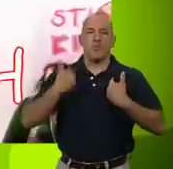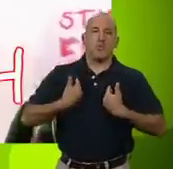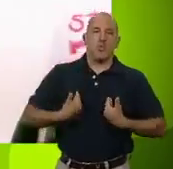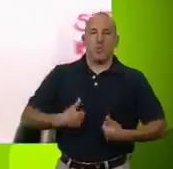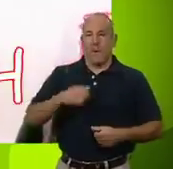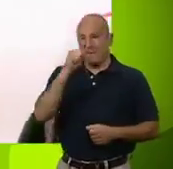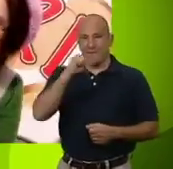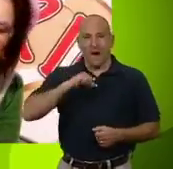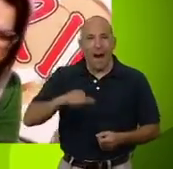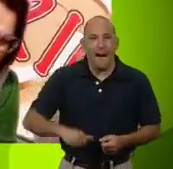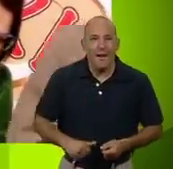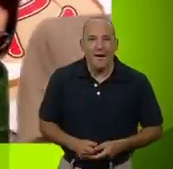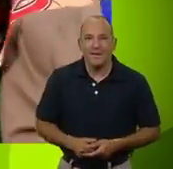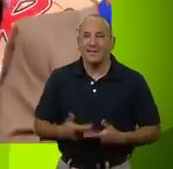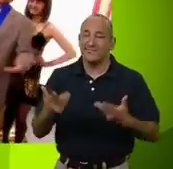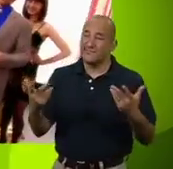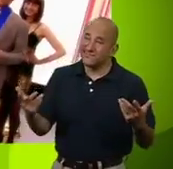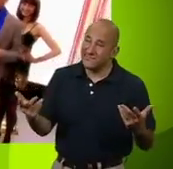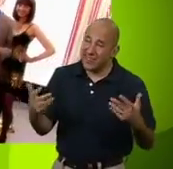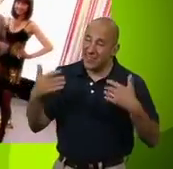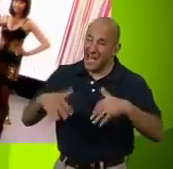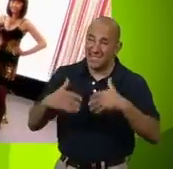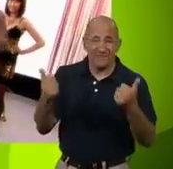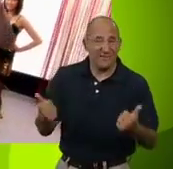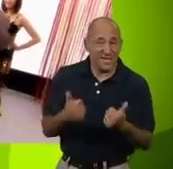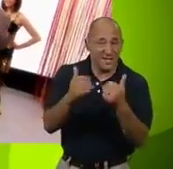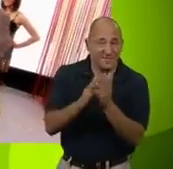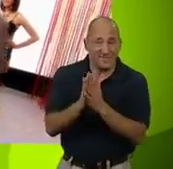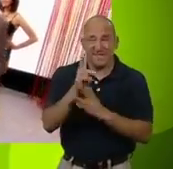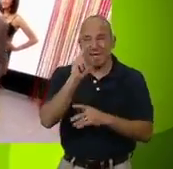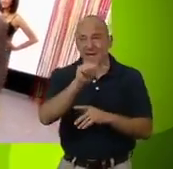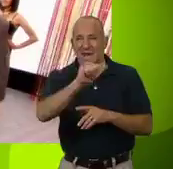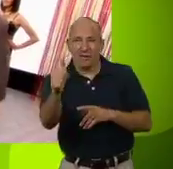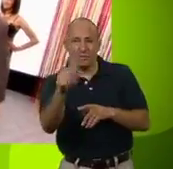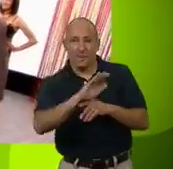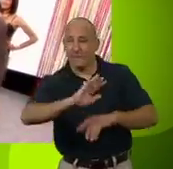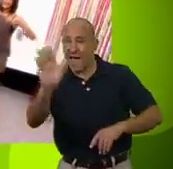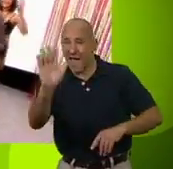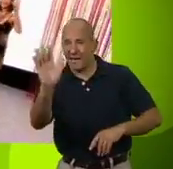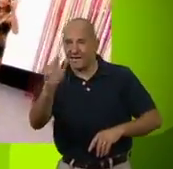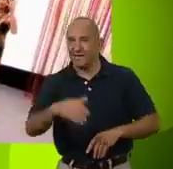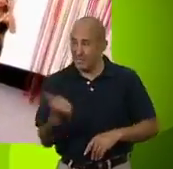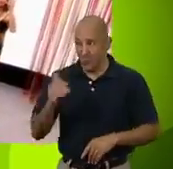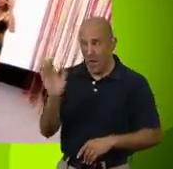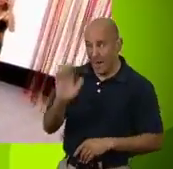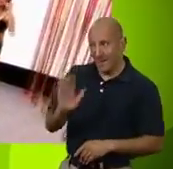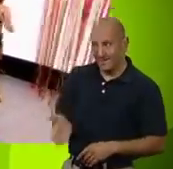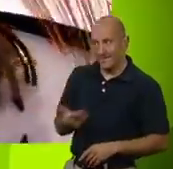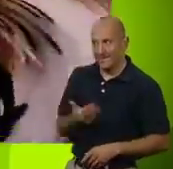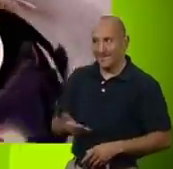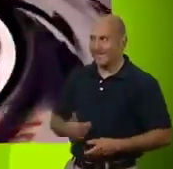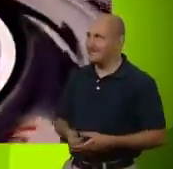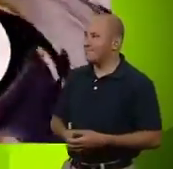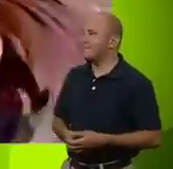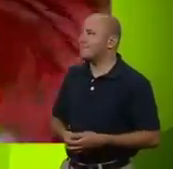pig farmer. I'm afraid that's all we have time for tonight. See you next time. Goodbye. Bye-bye. No